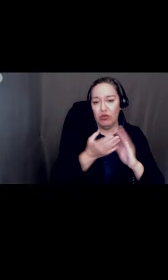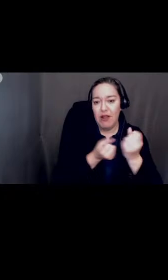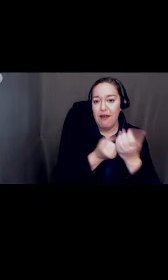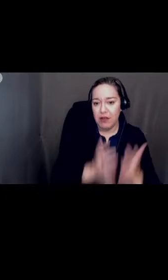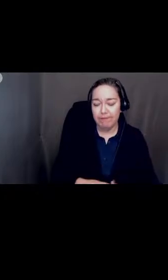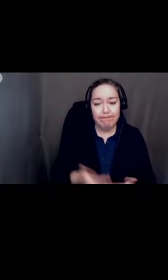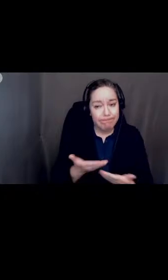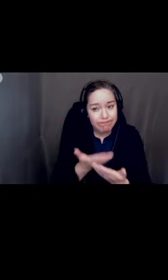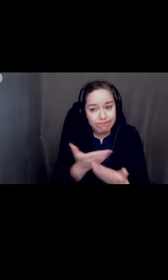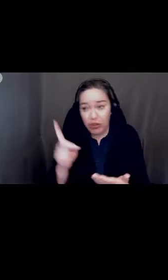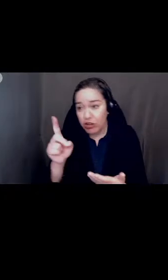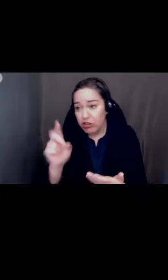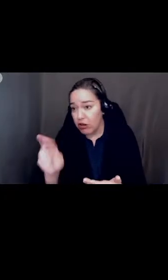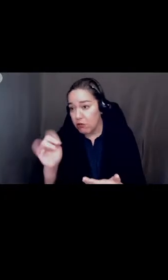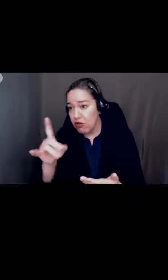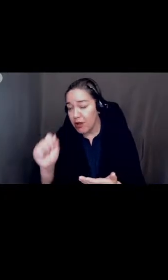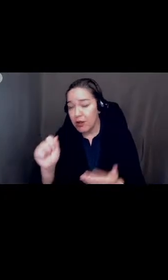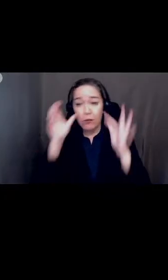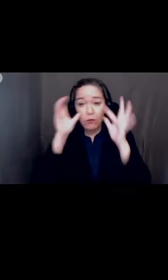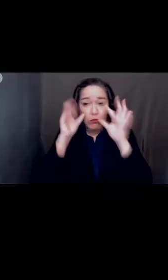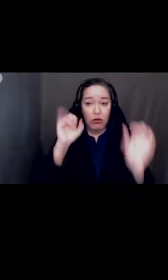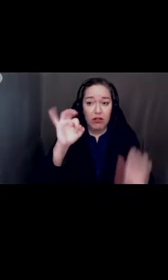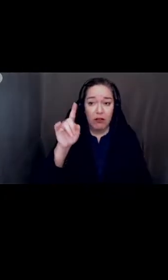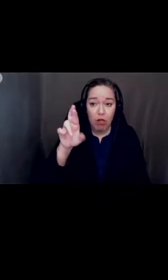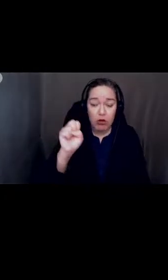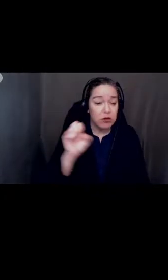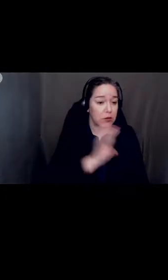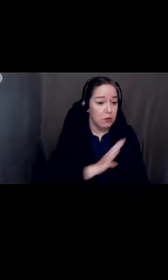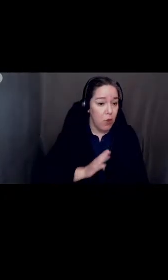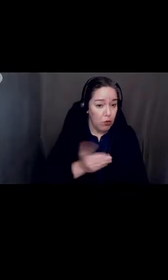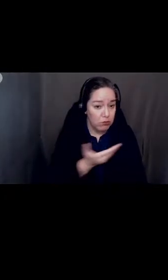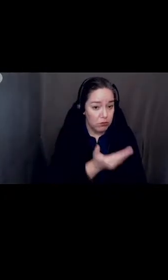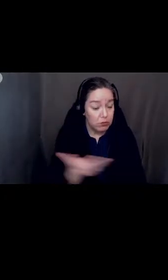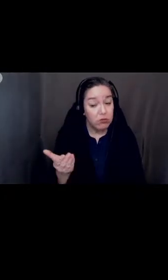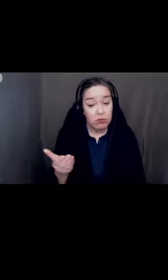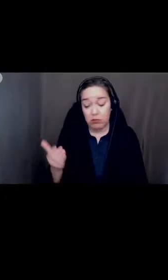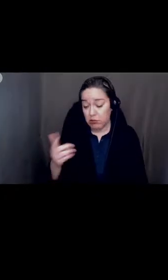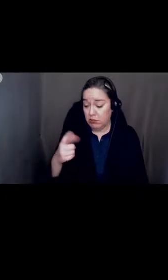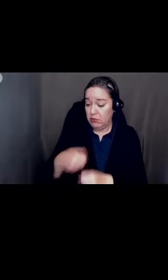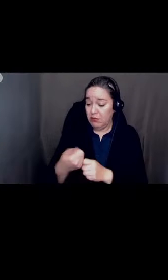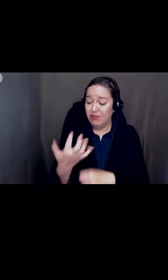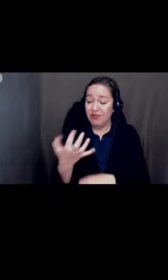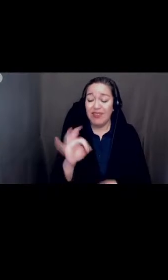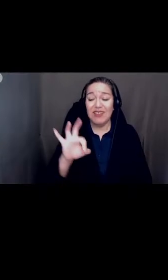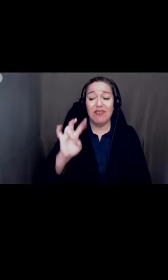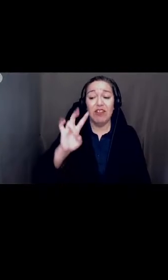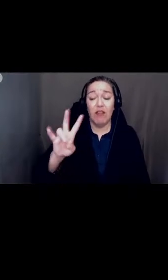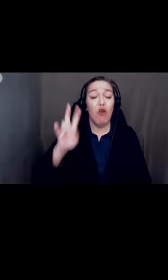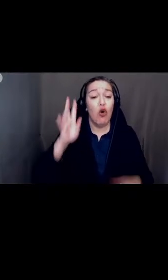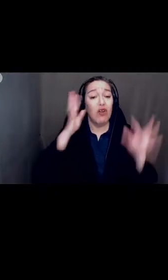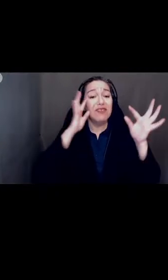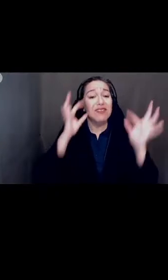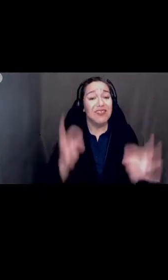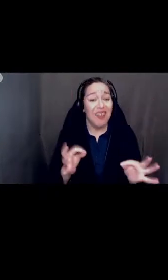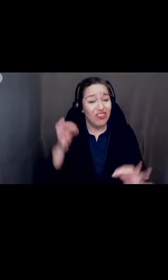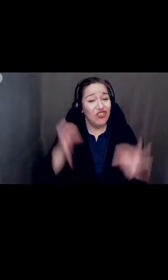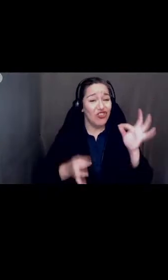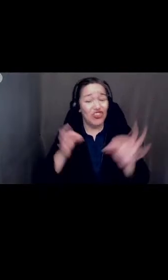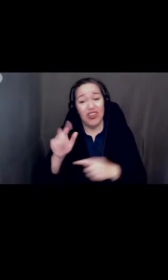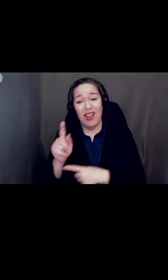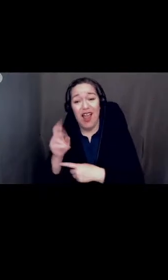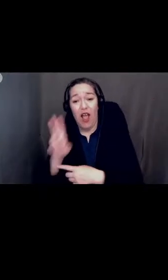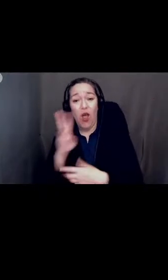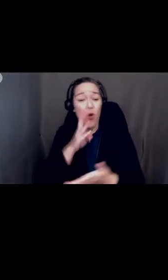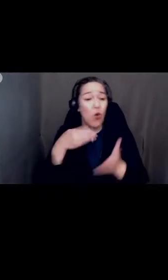dear dr miranda president flores and members of the board in its 1974 decision in lyle versus nichols The